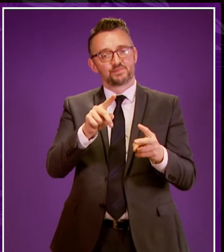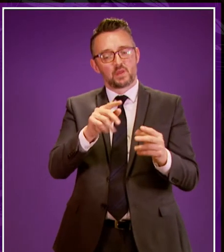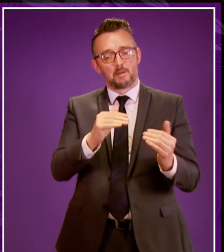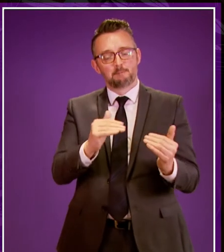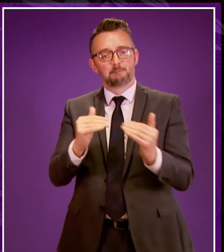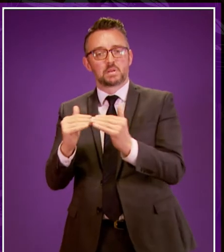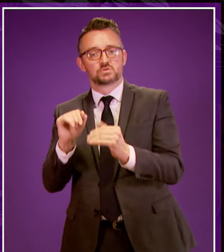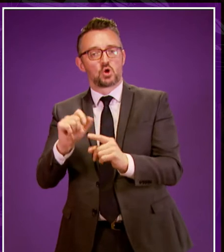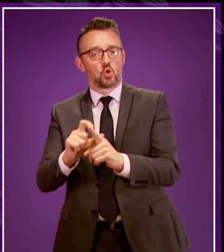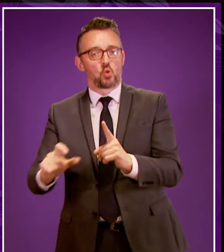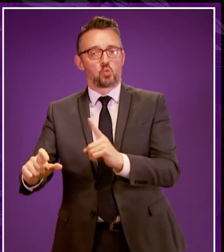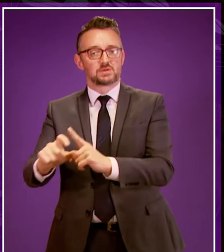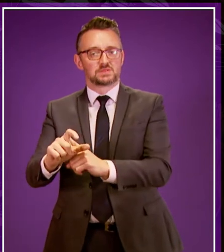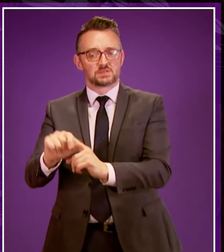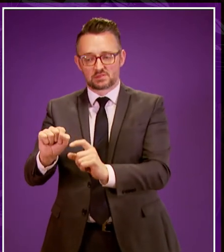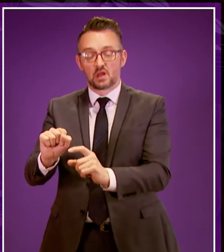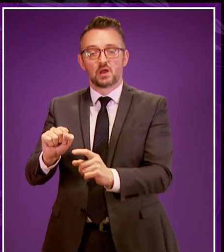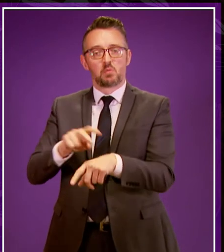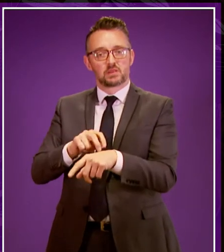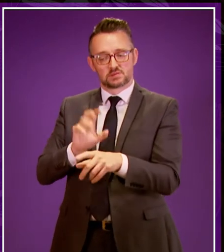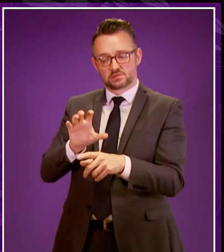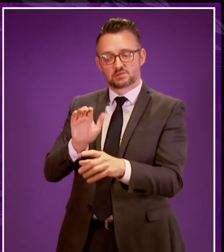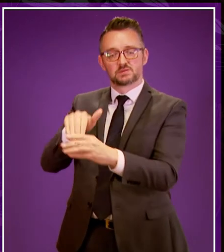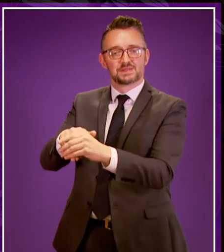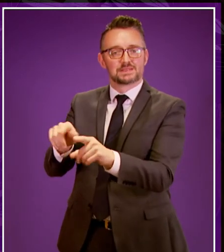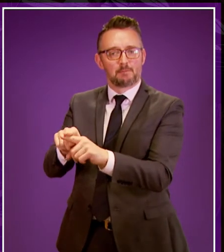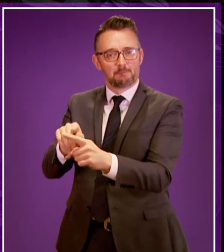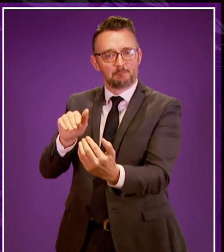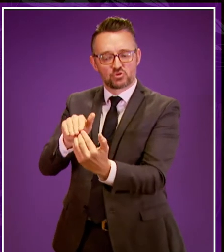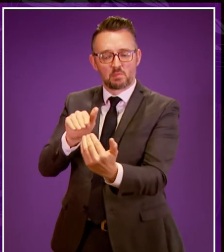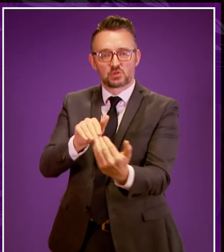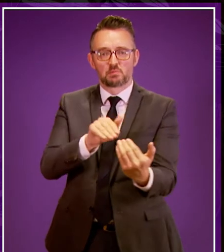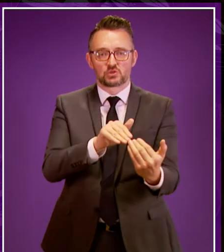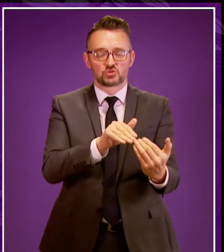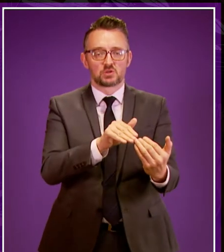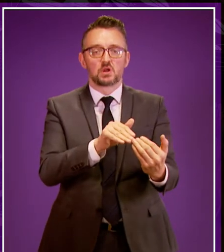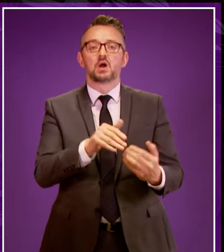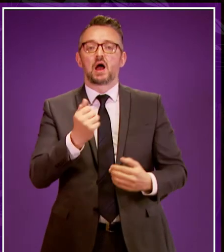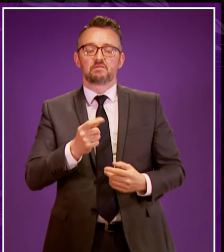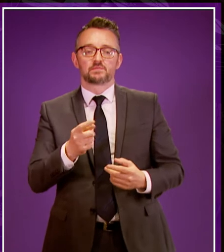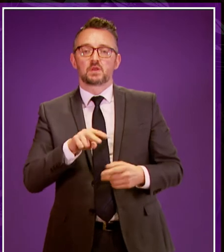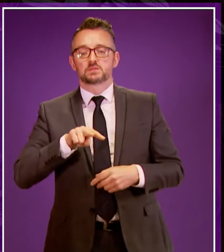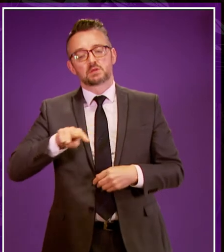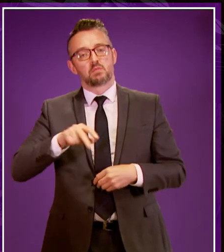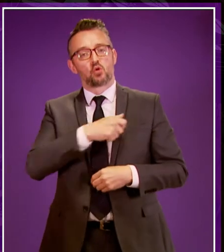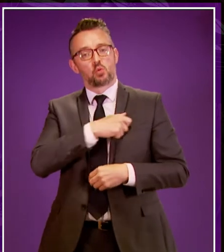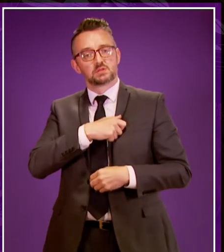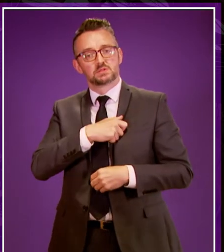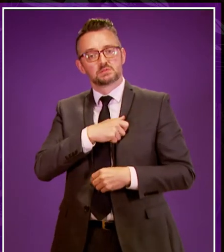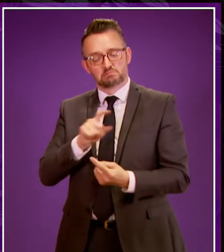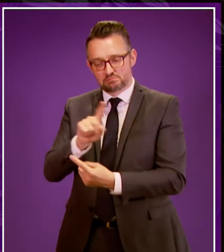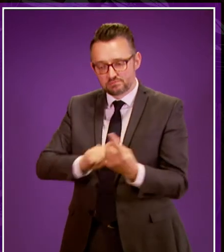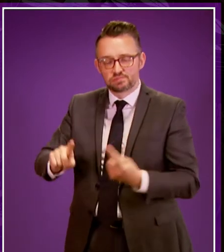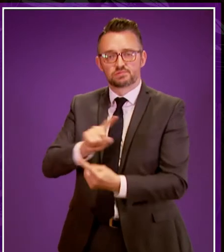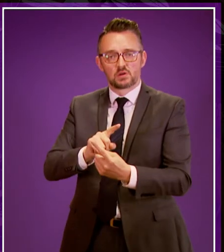that they serve and in Police Scotland's response to the subcommittee's call for evidence on this they set out